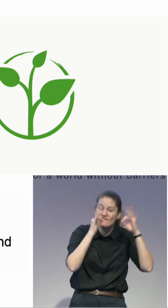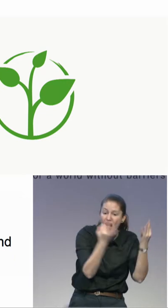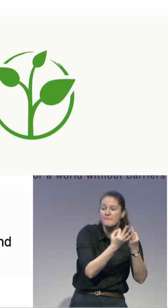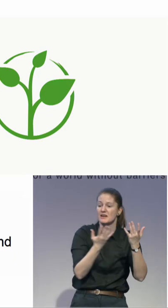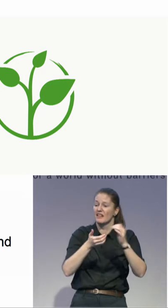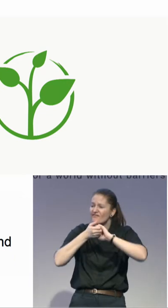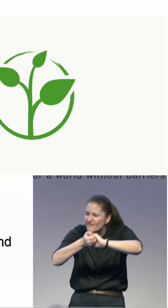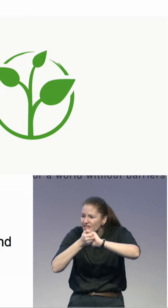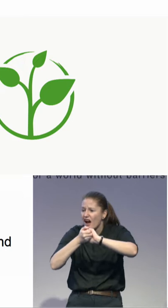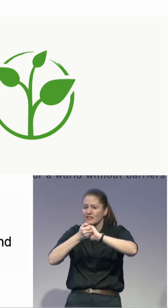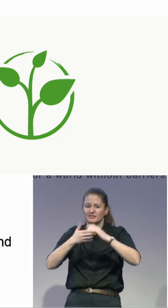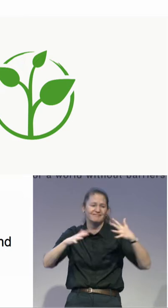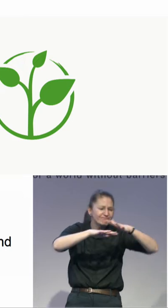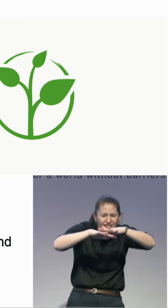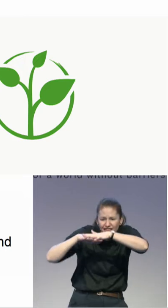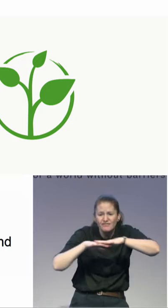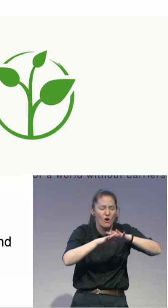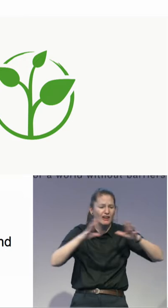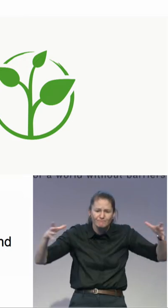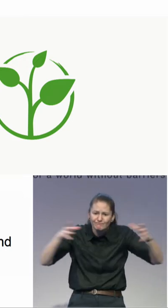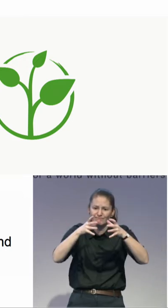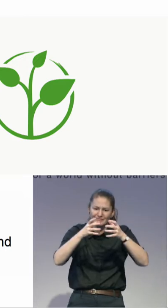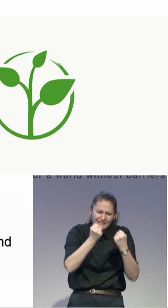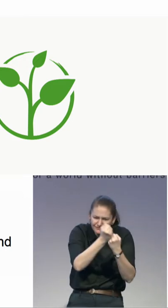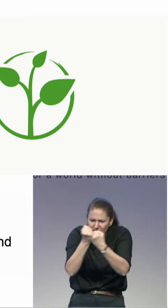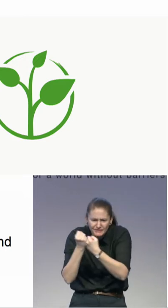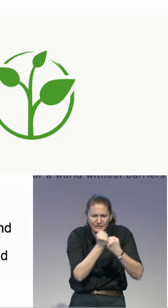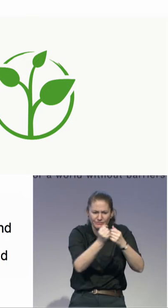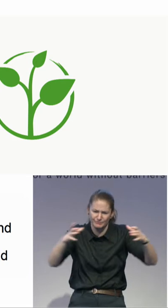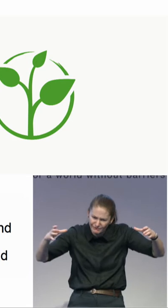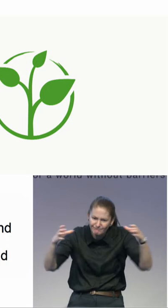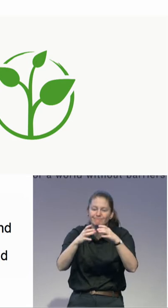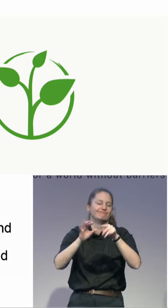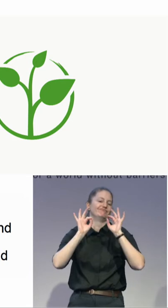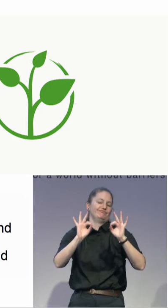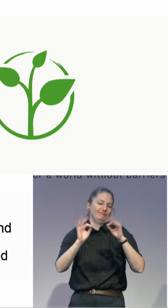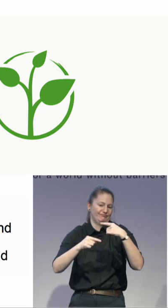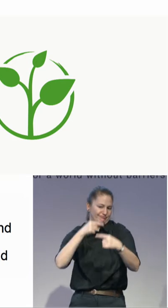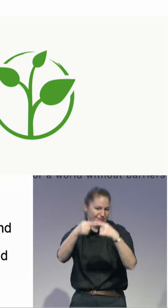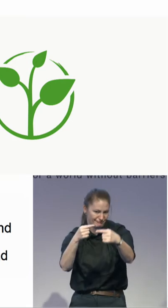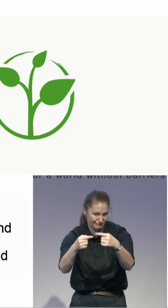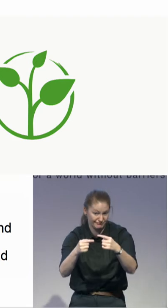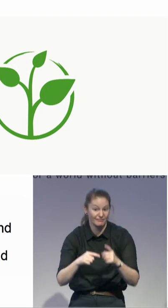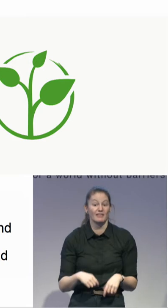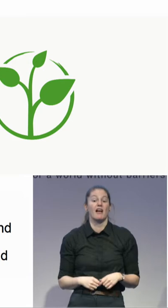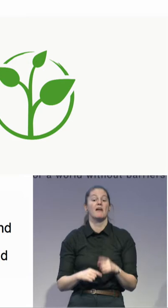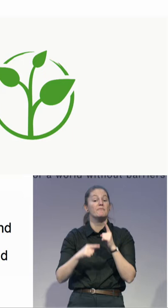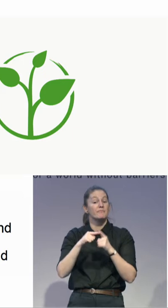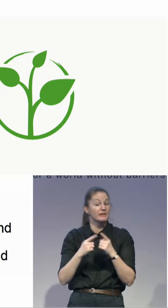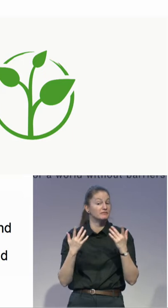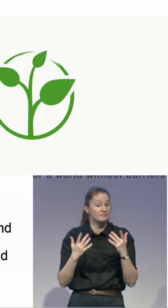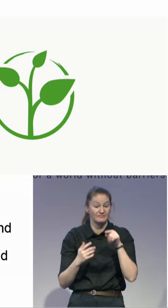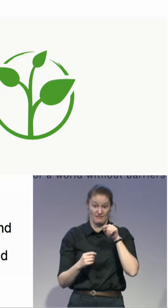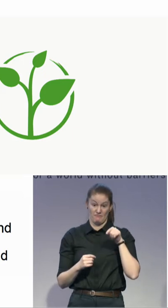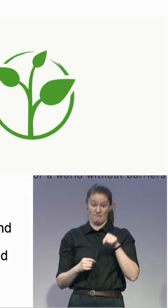harm is overrated. So, most of these guardianship things and also supportive people keep